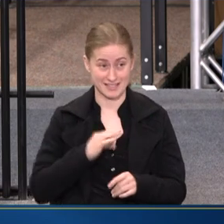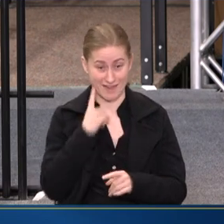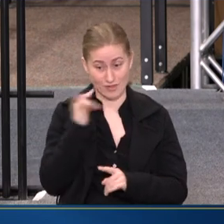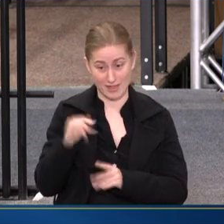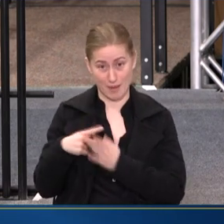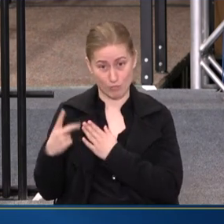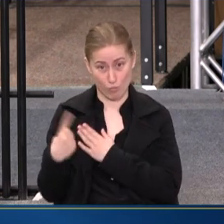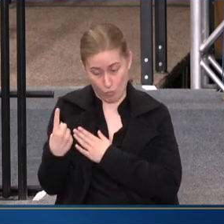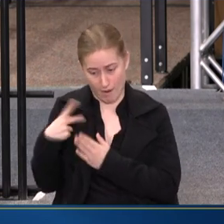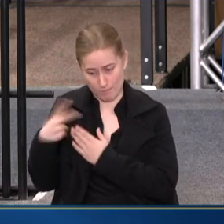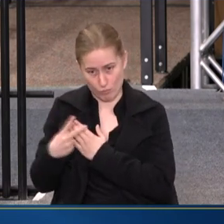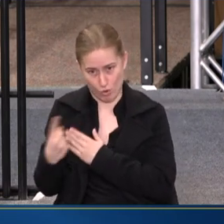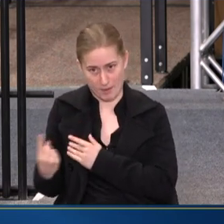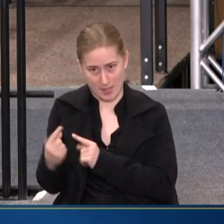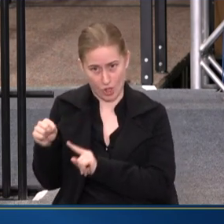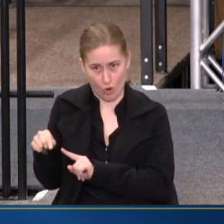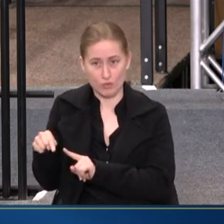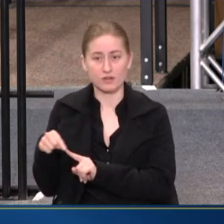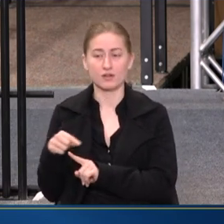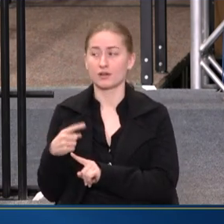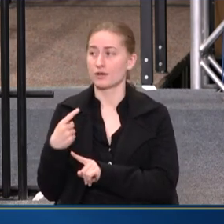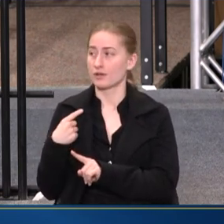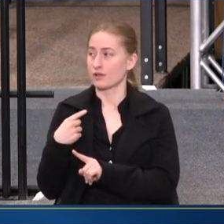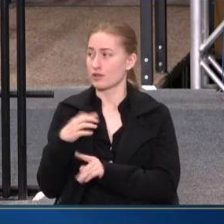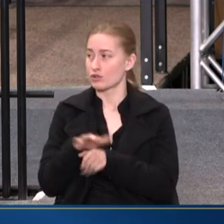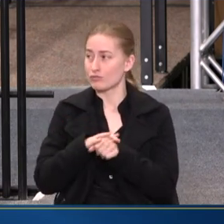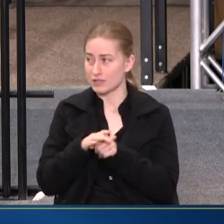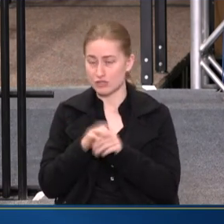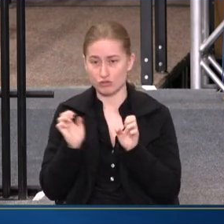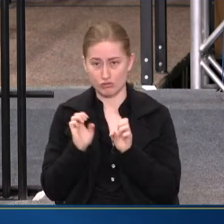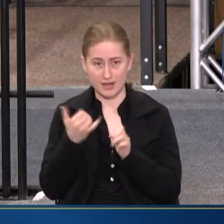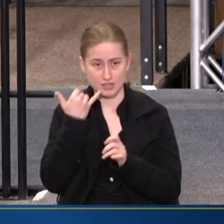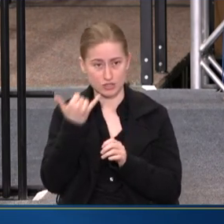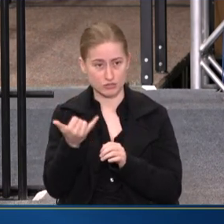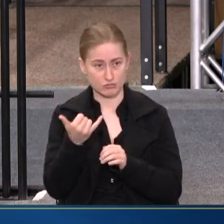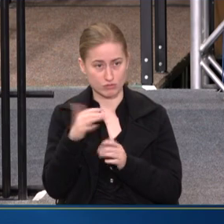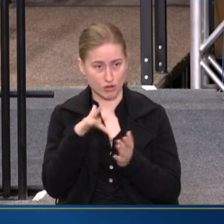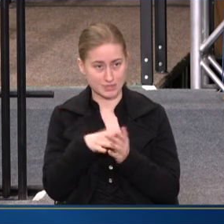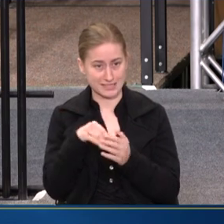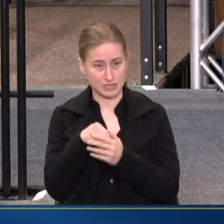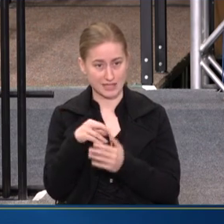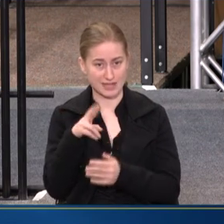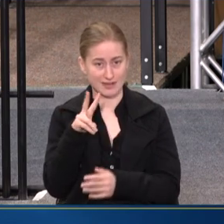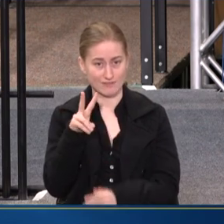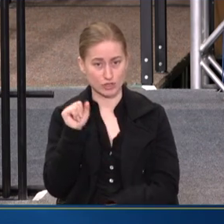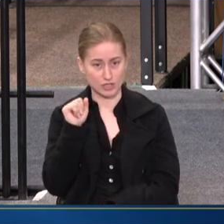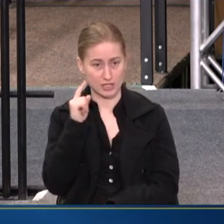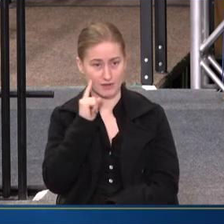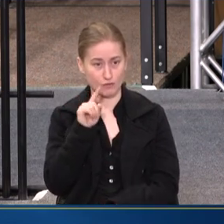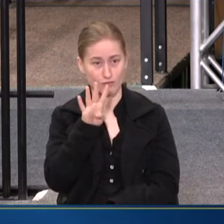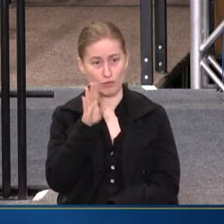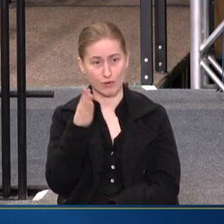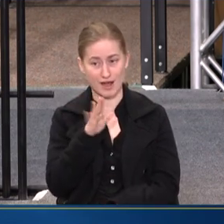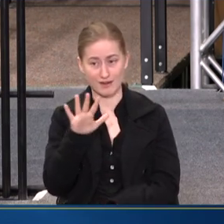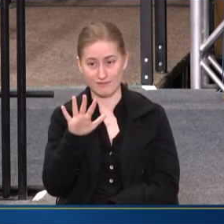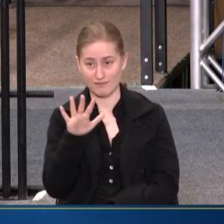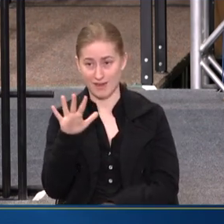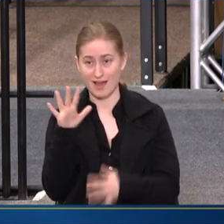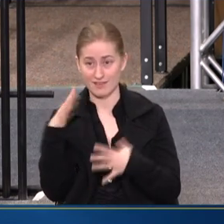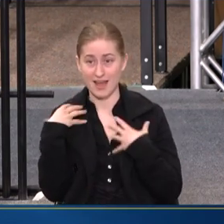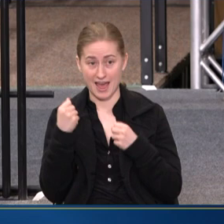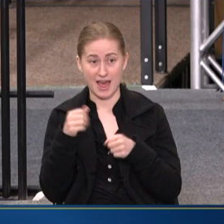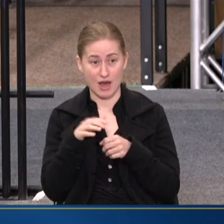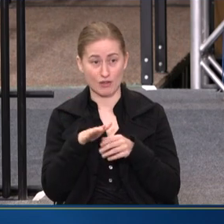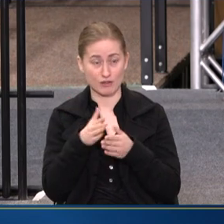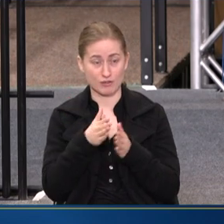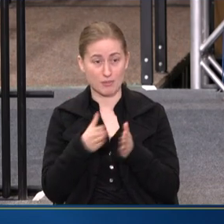ALONE. WE ARE THE REGIONAL CRISIS CALL CENTER IN VIRGINIA FOR FOUR OUT OF THE FIVE HEALTH PLANNING REGIONS. THAT'S HOW